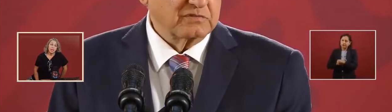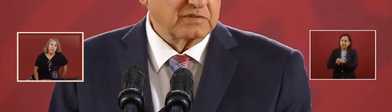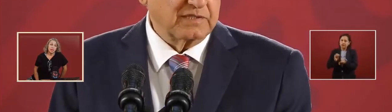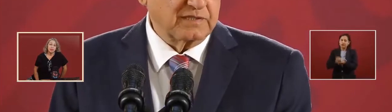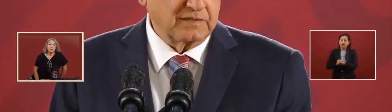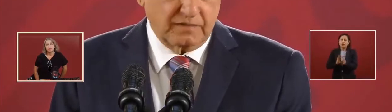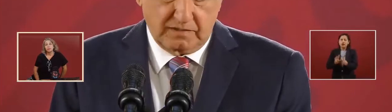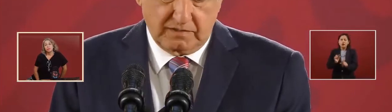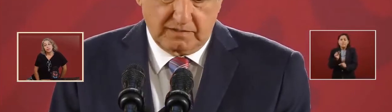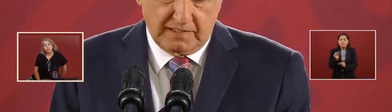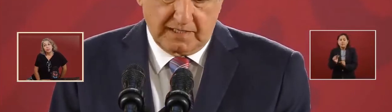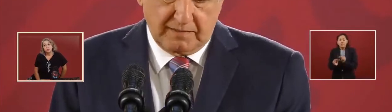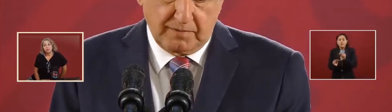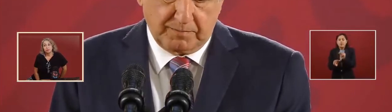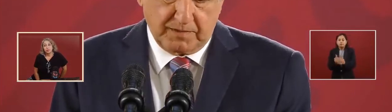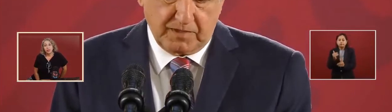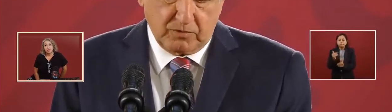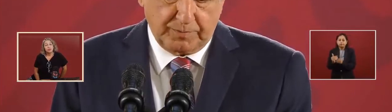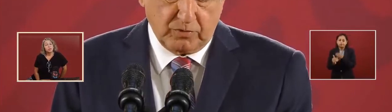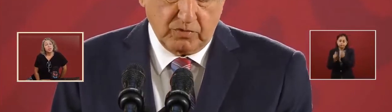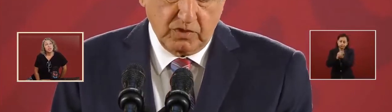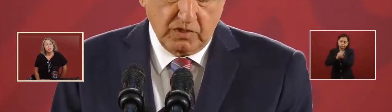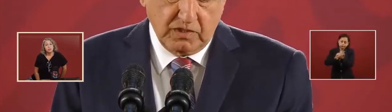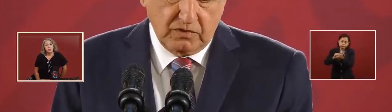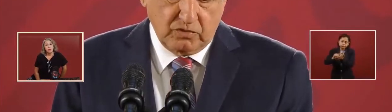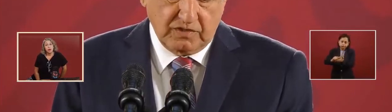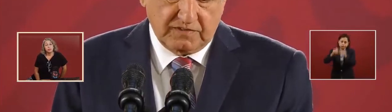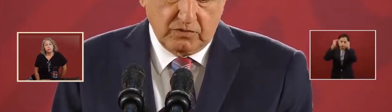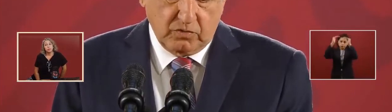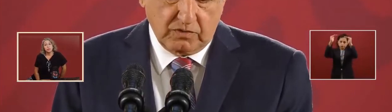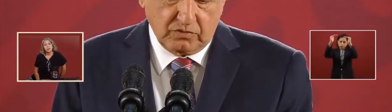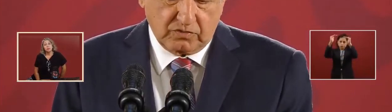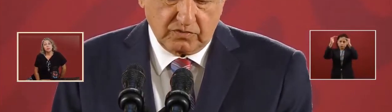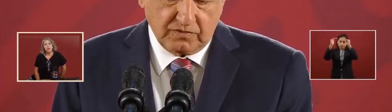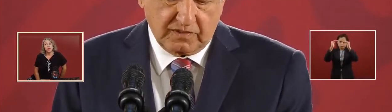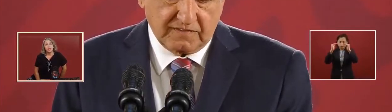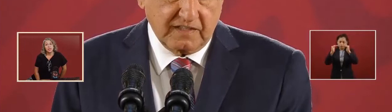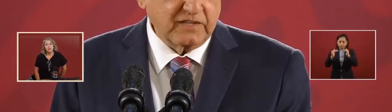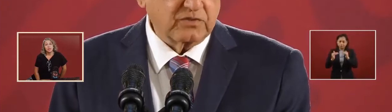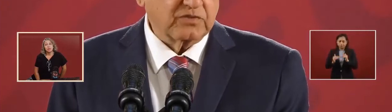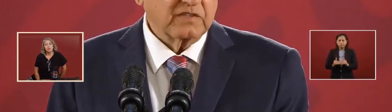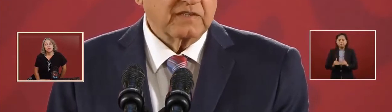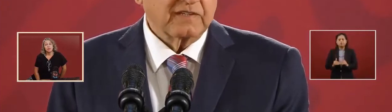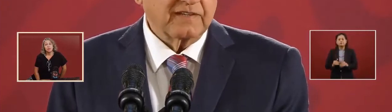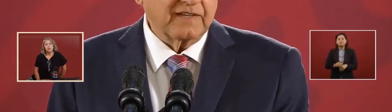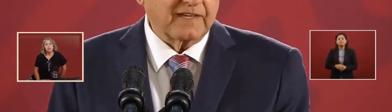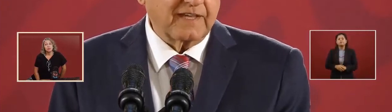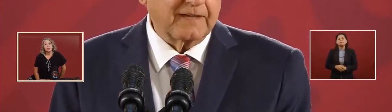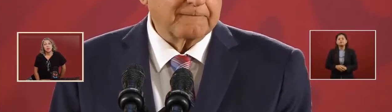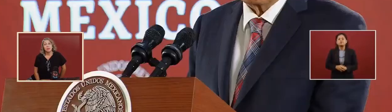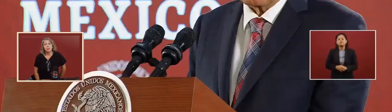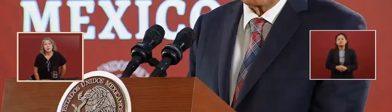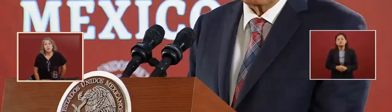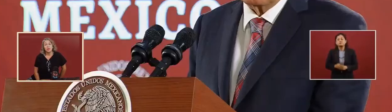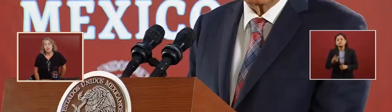from the top to the bottom but I say to those people that we're going to put them in order